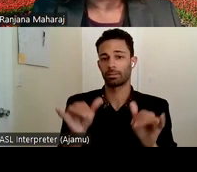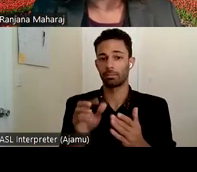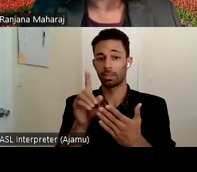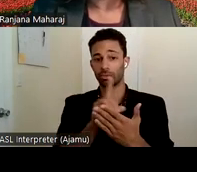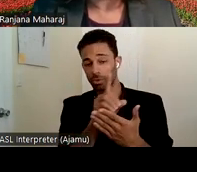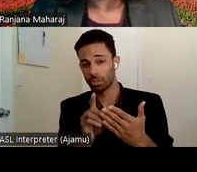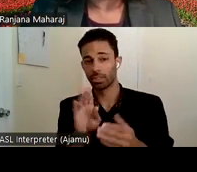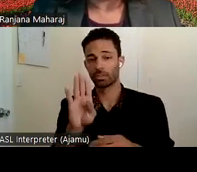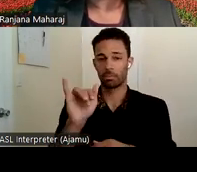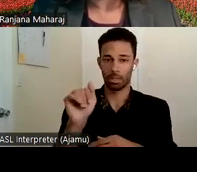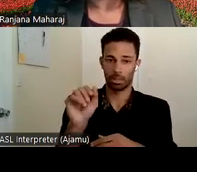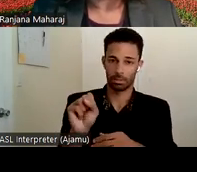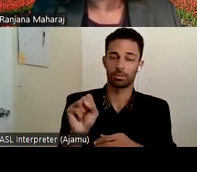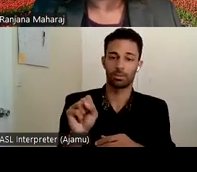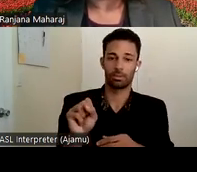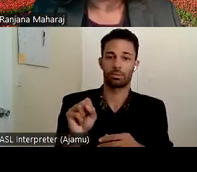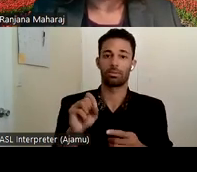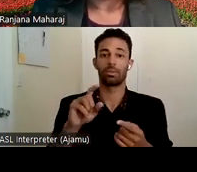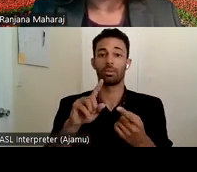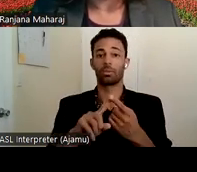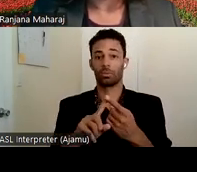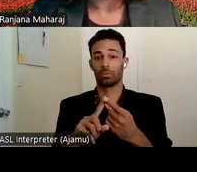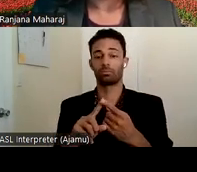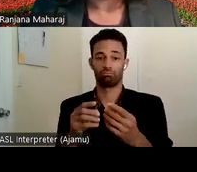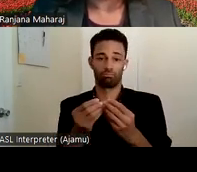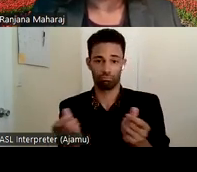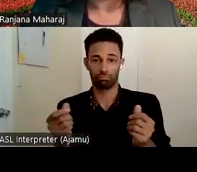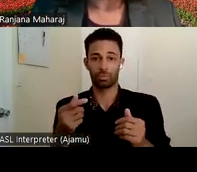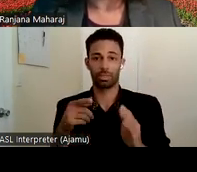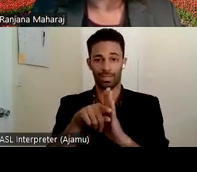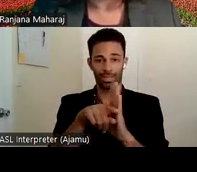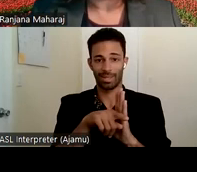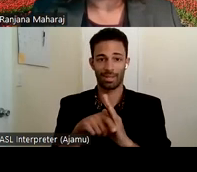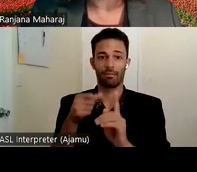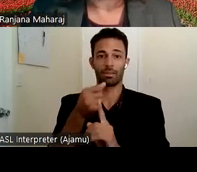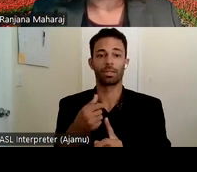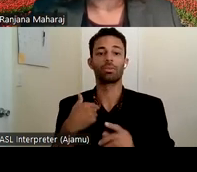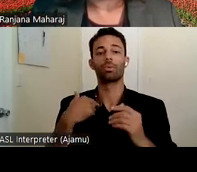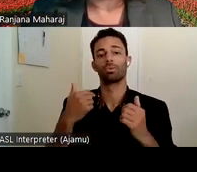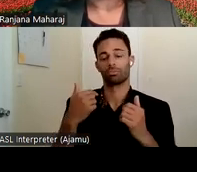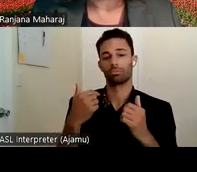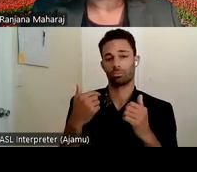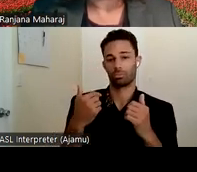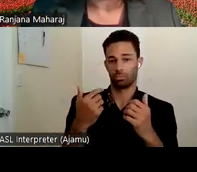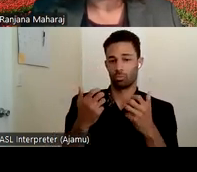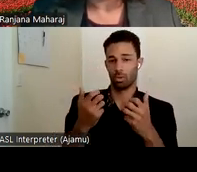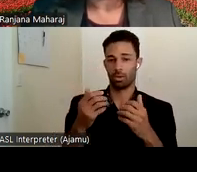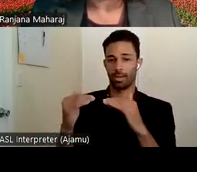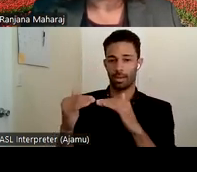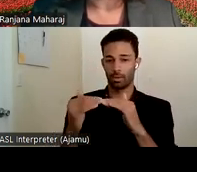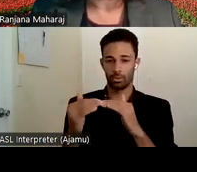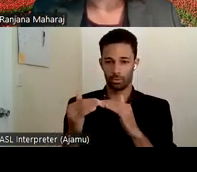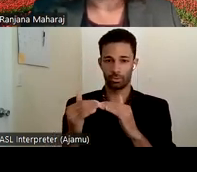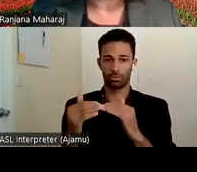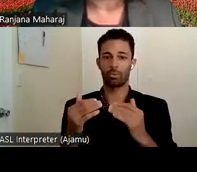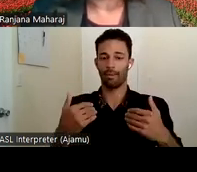To counter these negative impacts and to ensure equity and inclusion moving forward, we are committed to letting the following principles guide